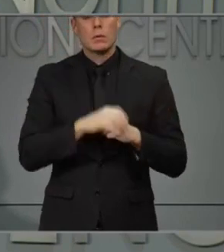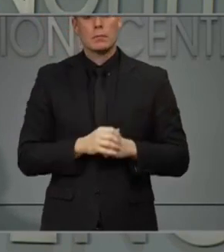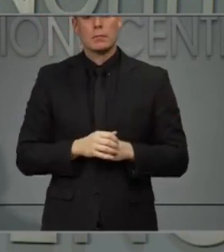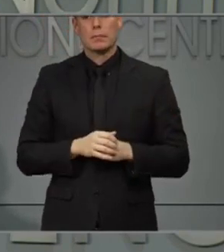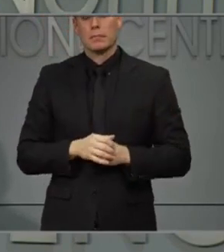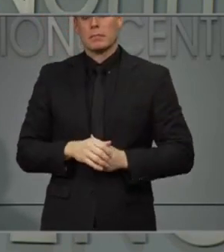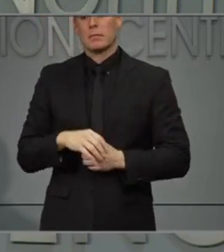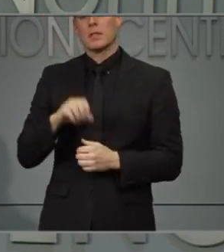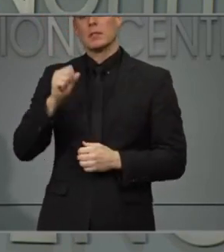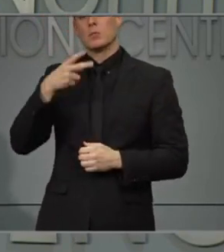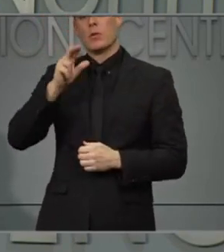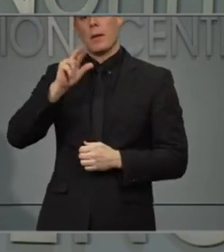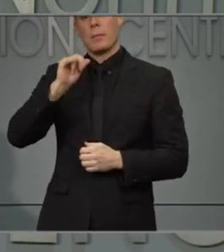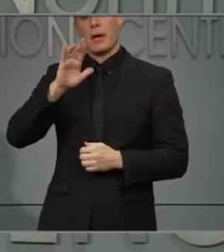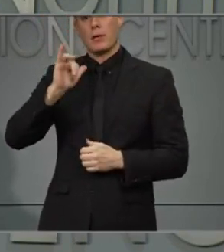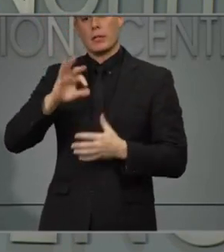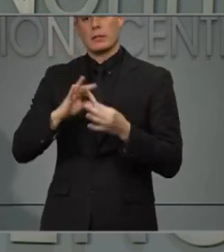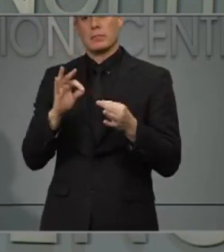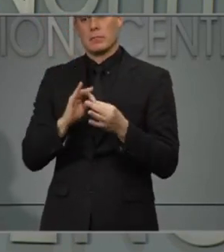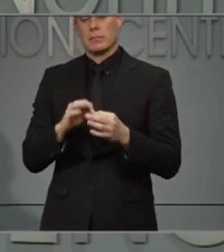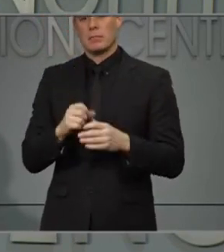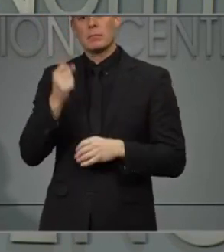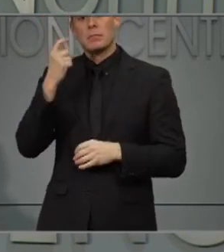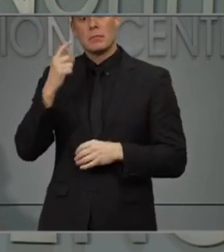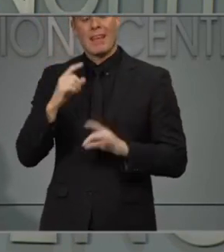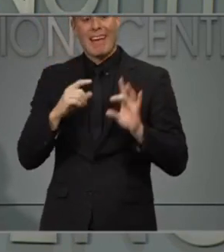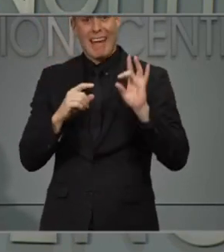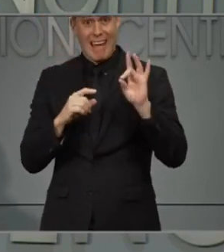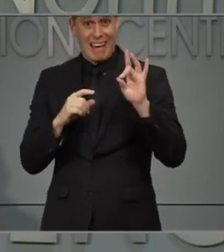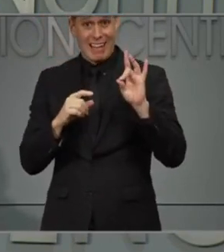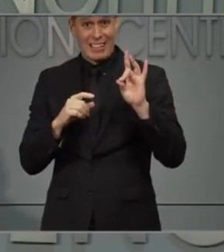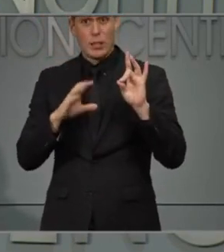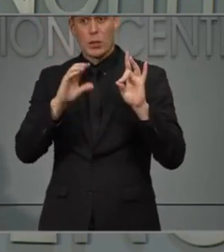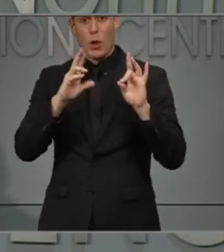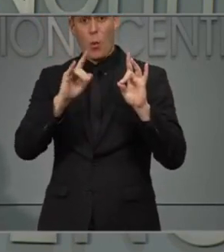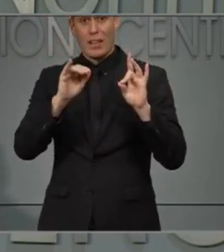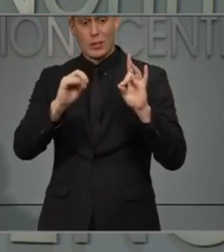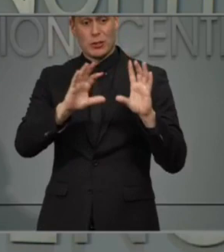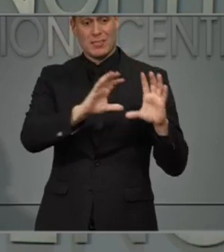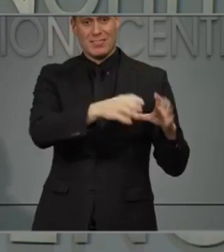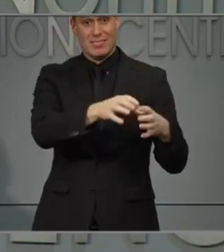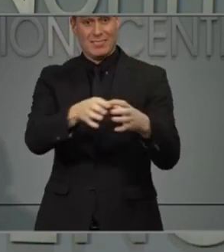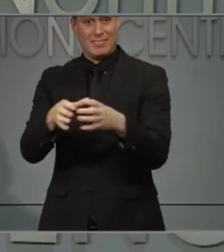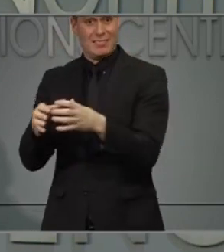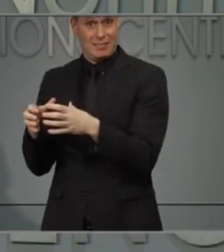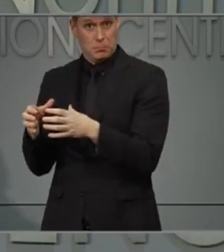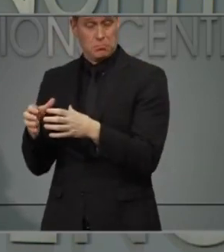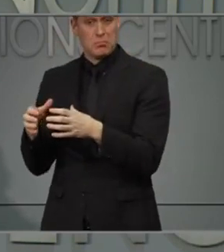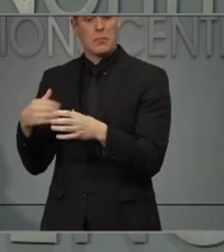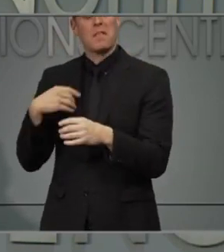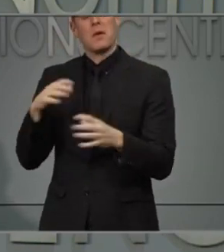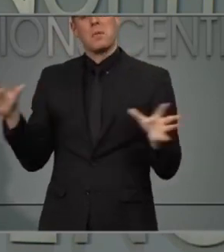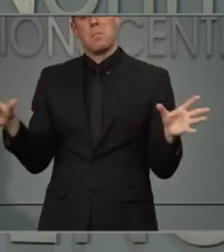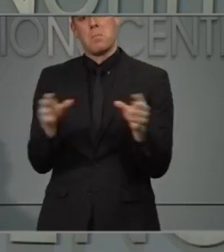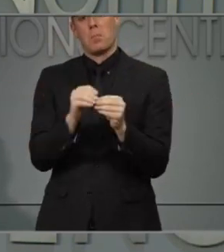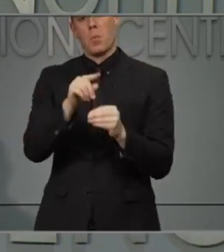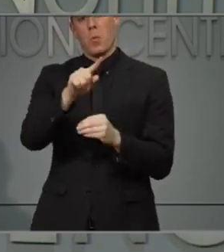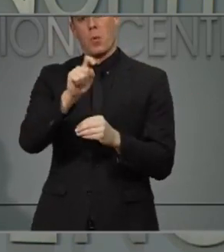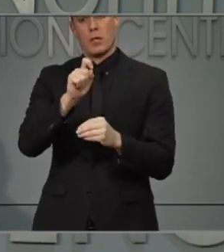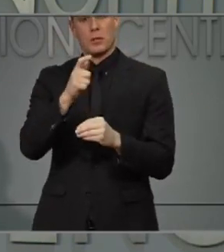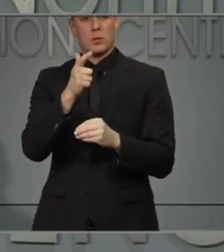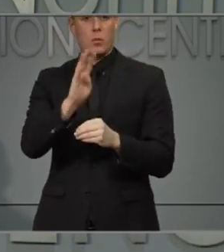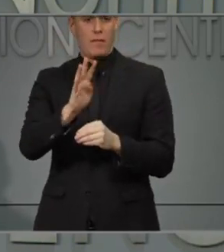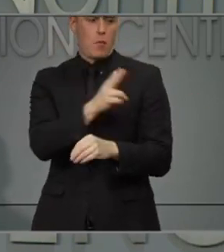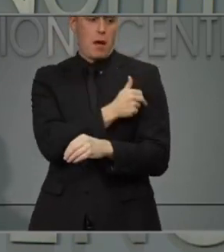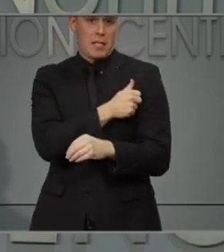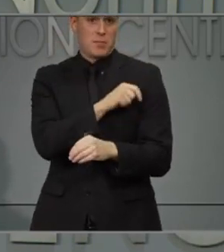requests from our eight health care preparedness coalitions which make up which make up our 124